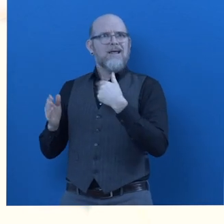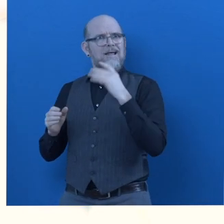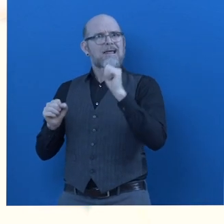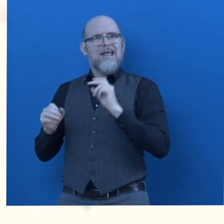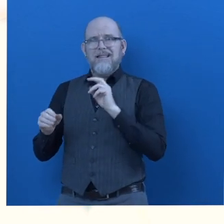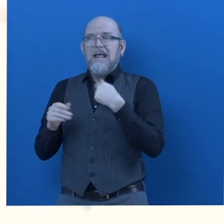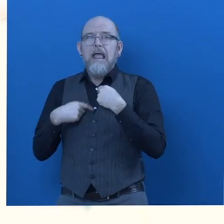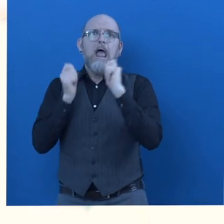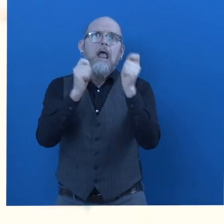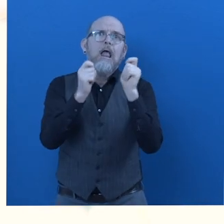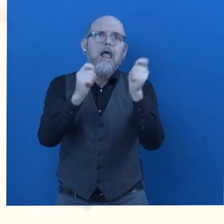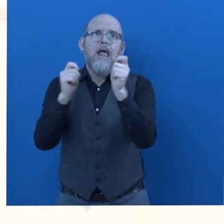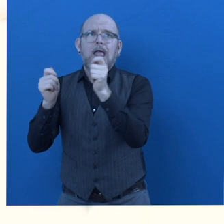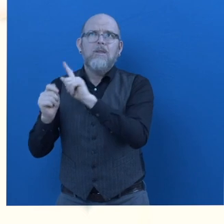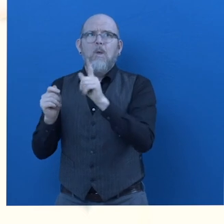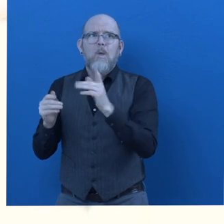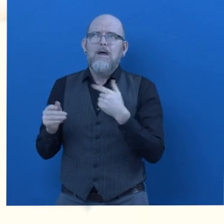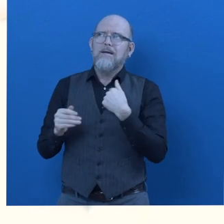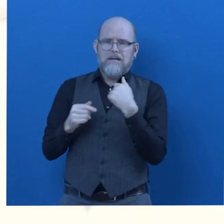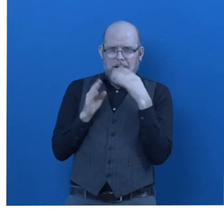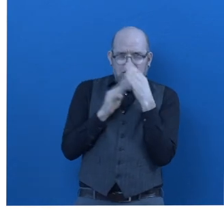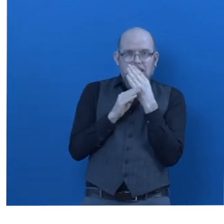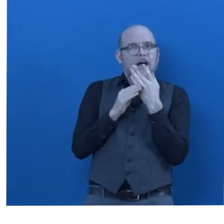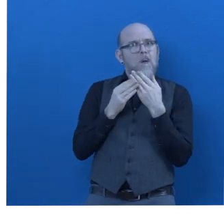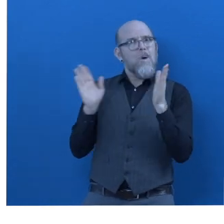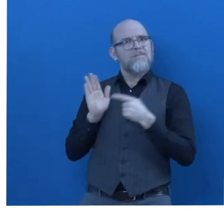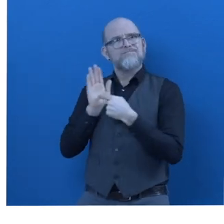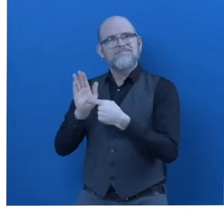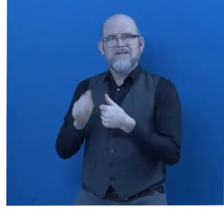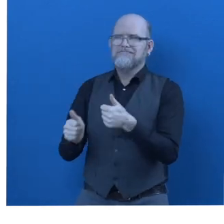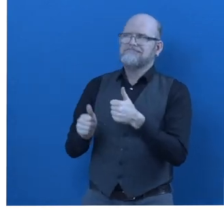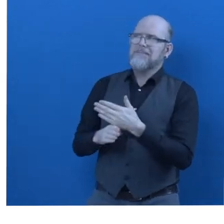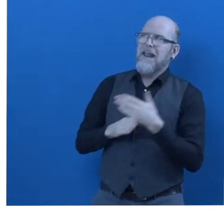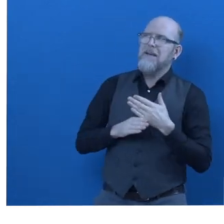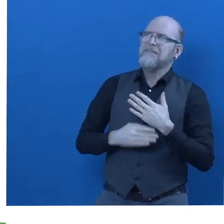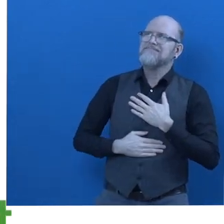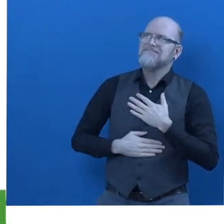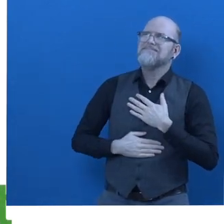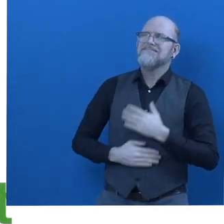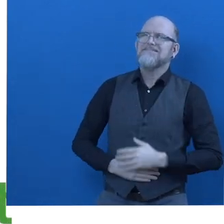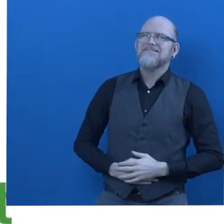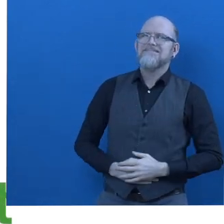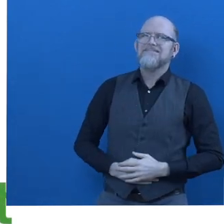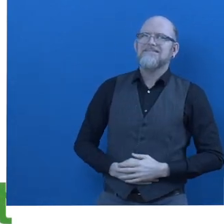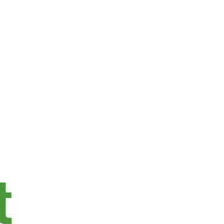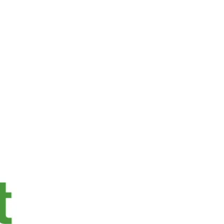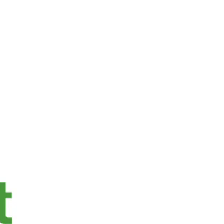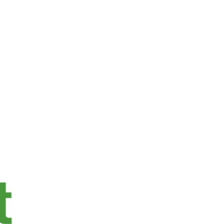like hiding myself. It was a very big deal for me. Sierra Project, for a world without barriers.